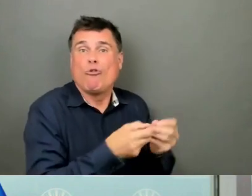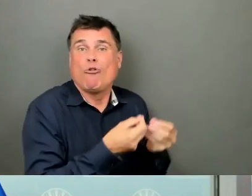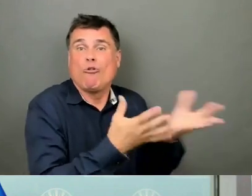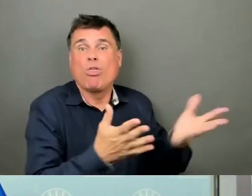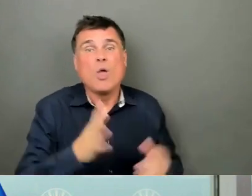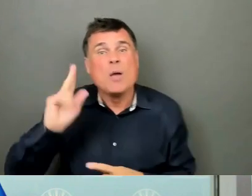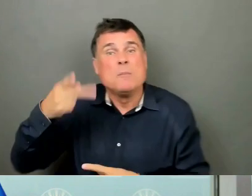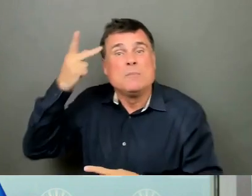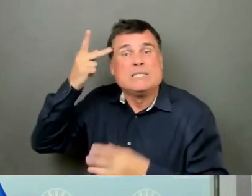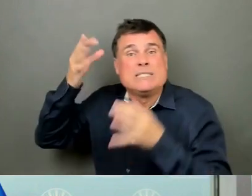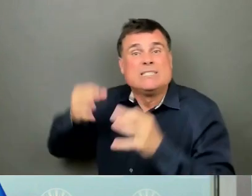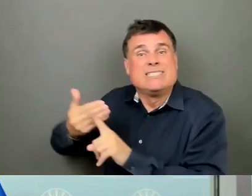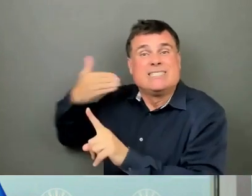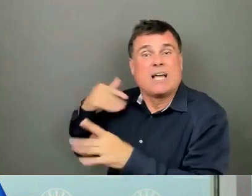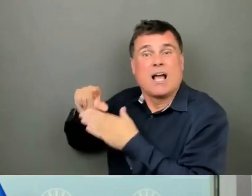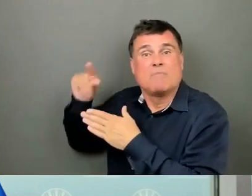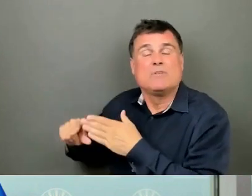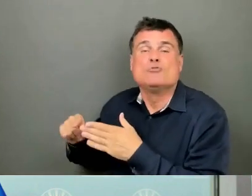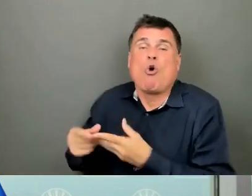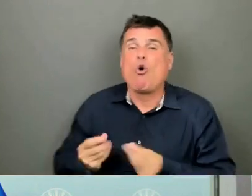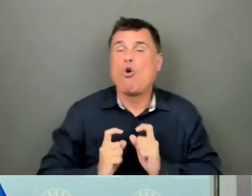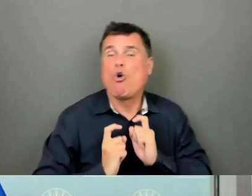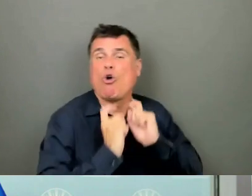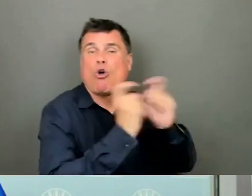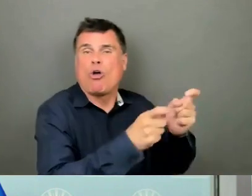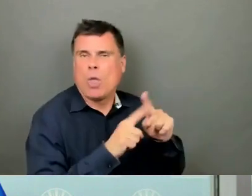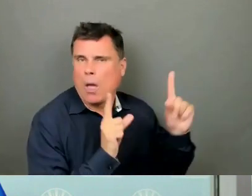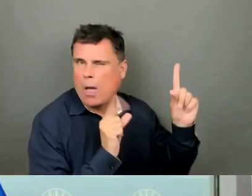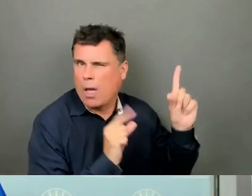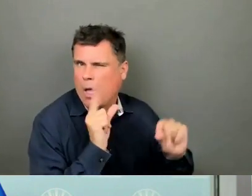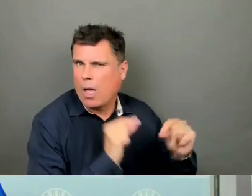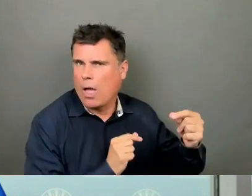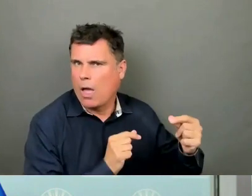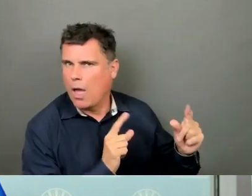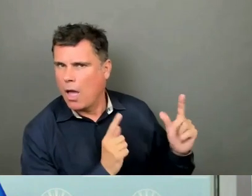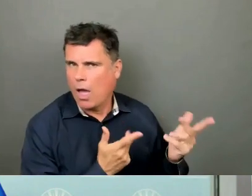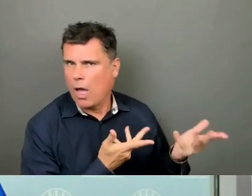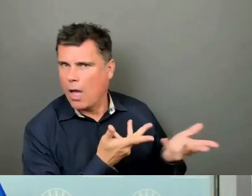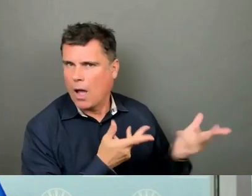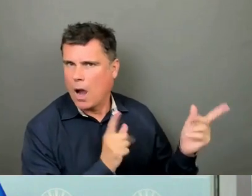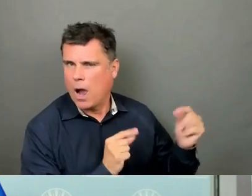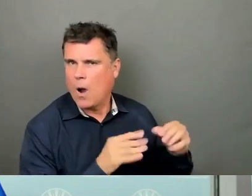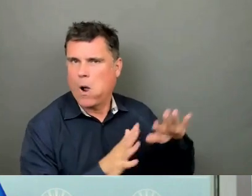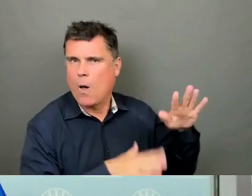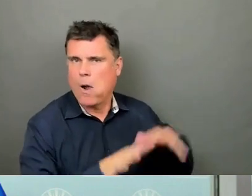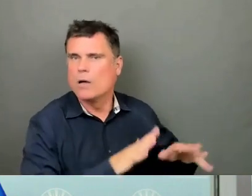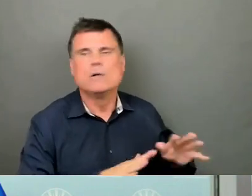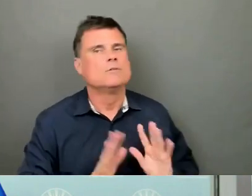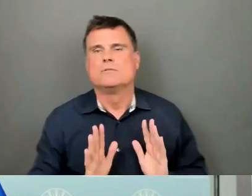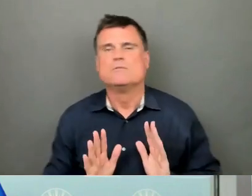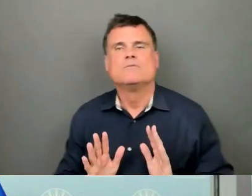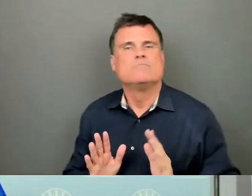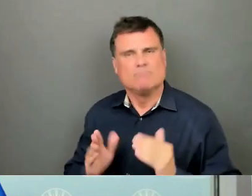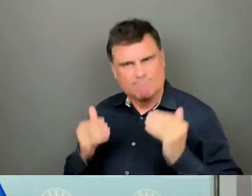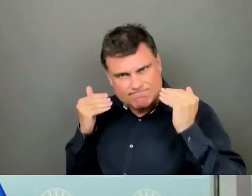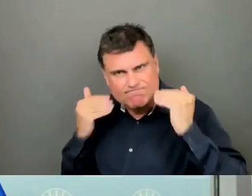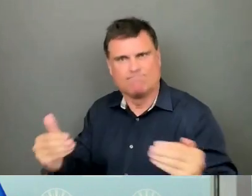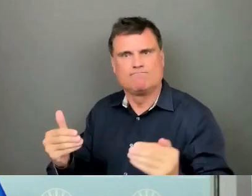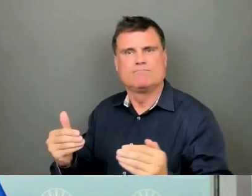grossly negligent and complicit, and government should do what it can to get the housing built as soon as possible.